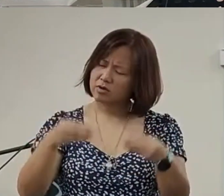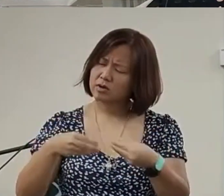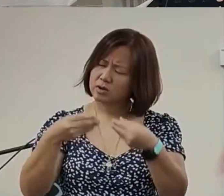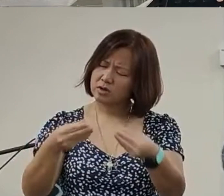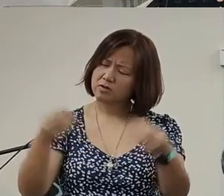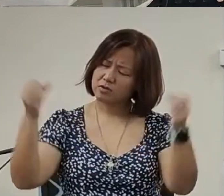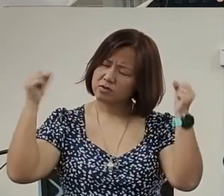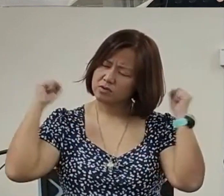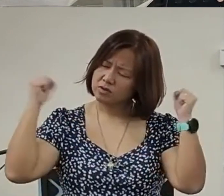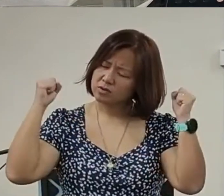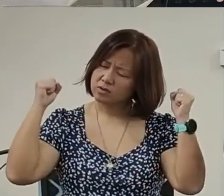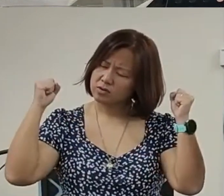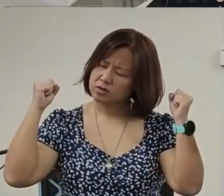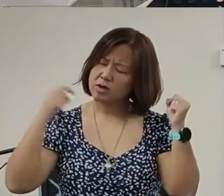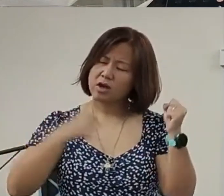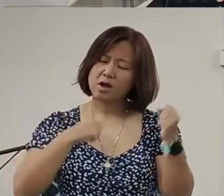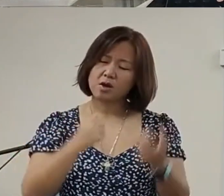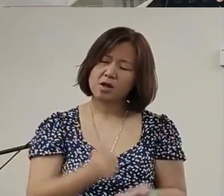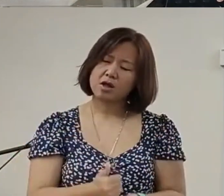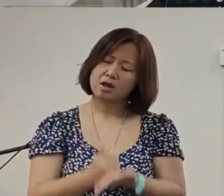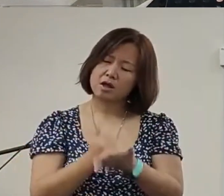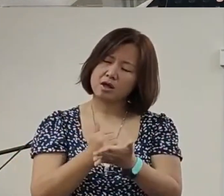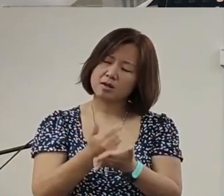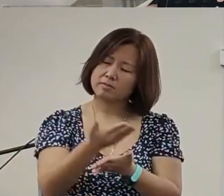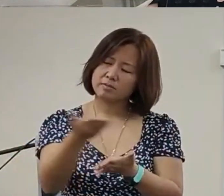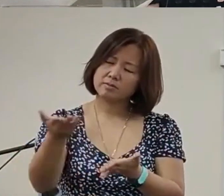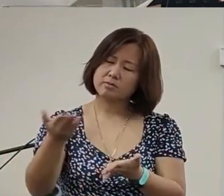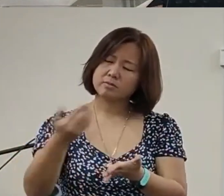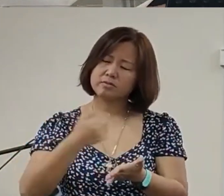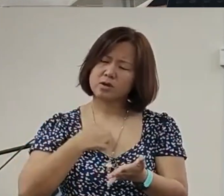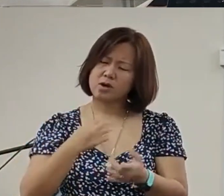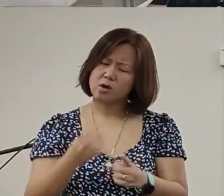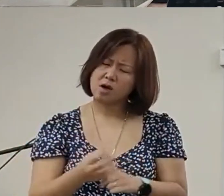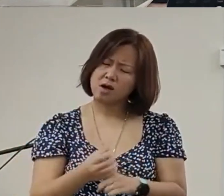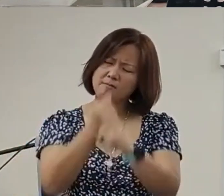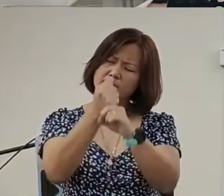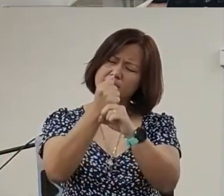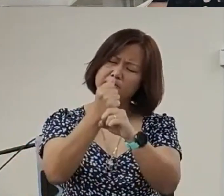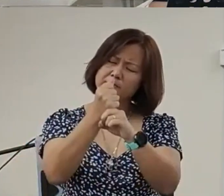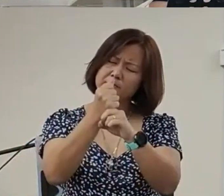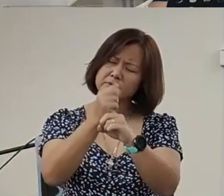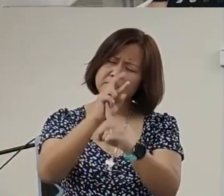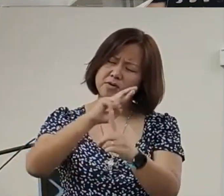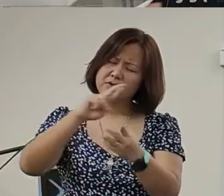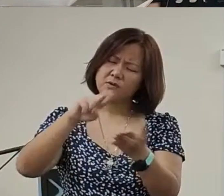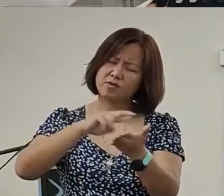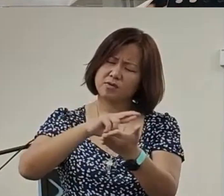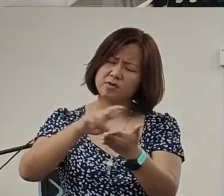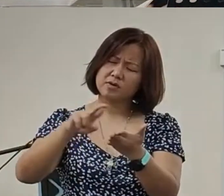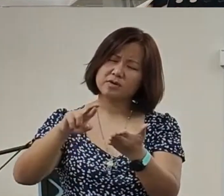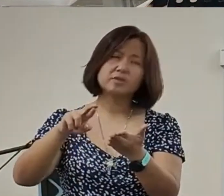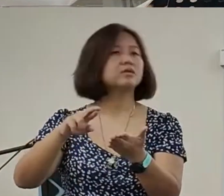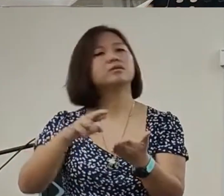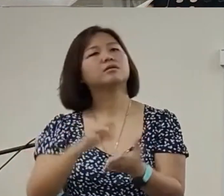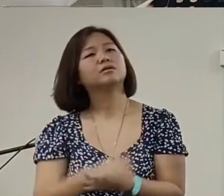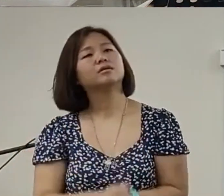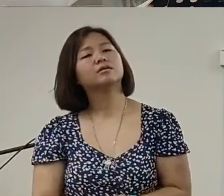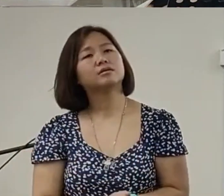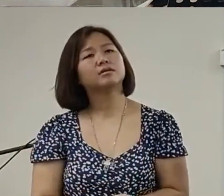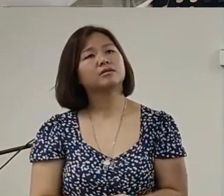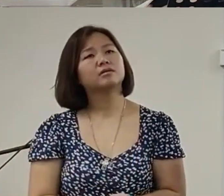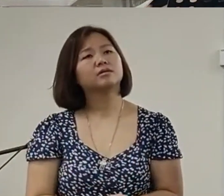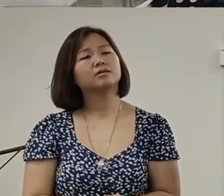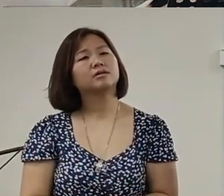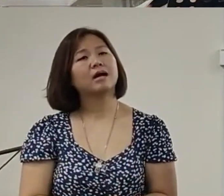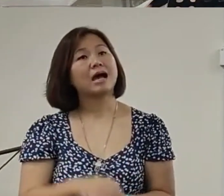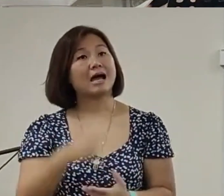yes I will help you I will uphold you with my righteous right hand so this is going to be my prayer I'm going